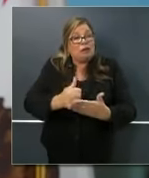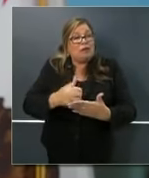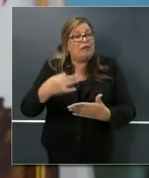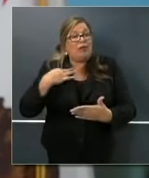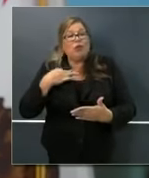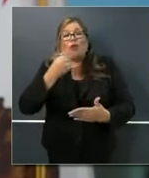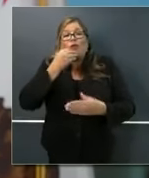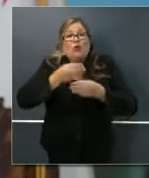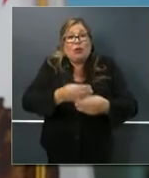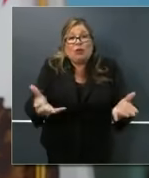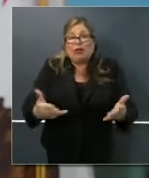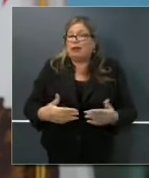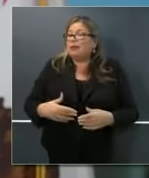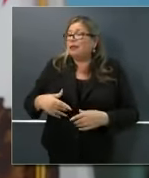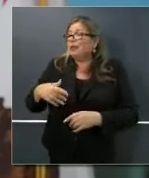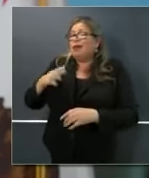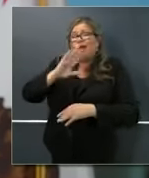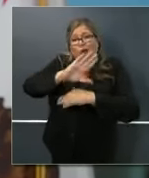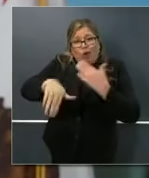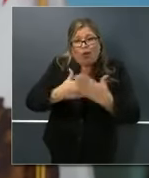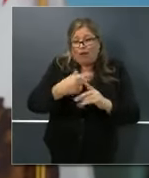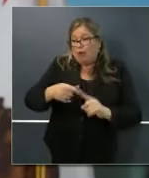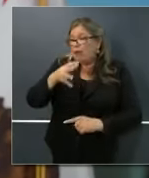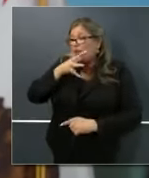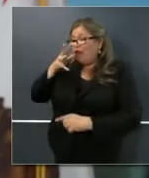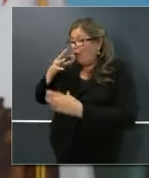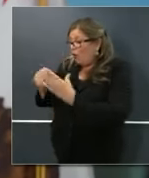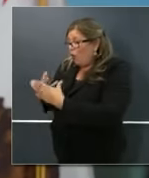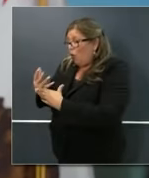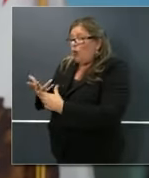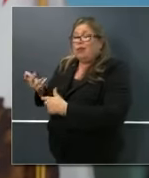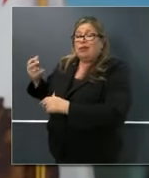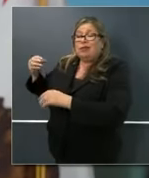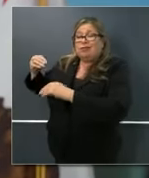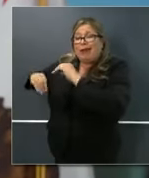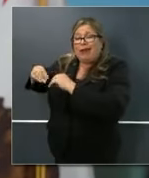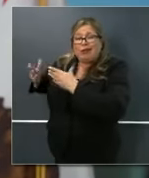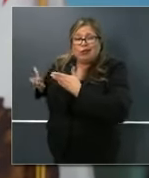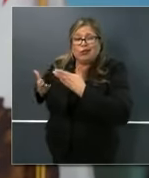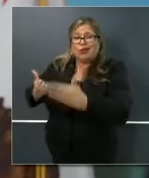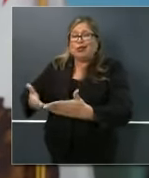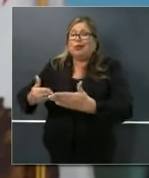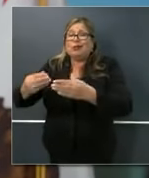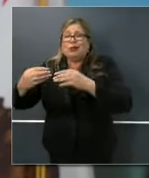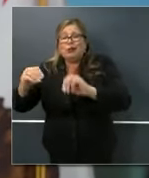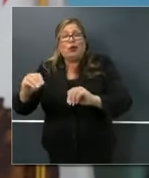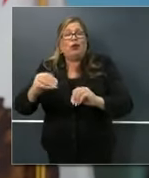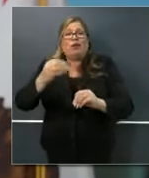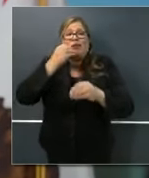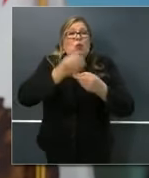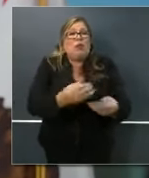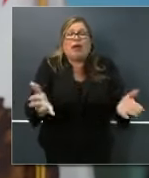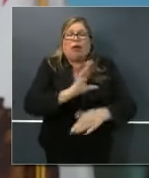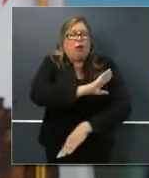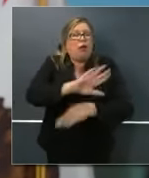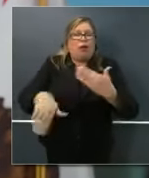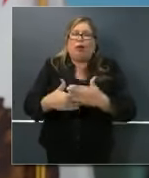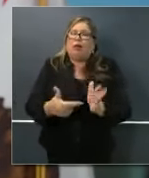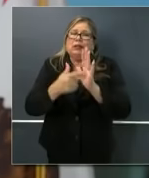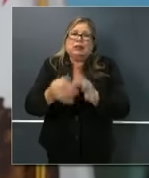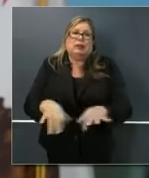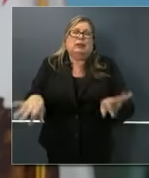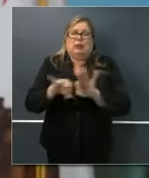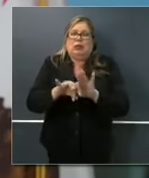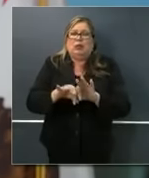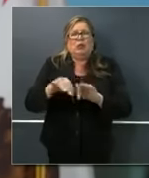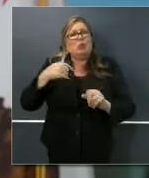to food bank, essential at this time of need. We continue to encourage and hope for more volunteers